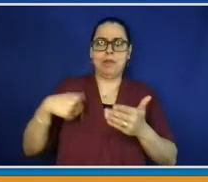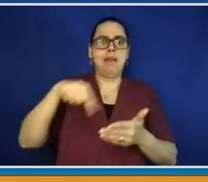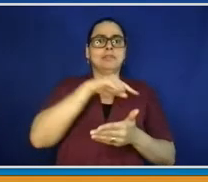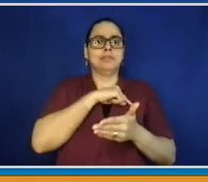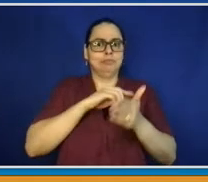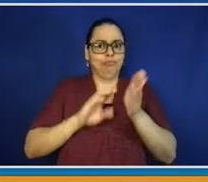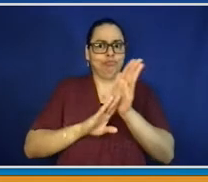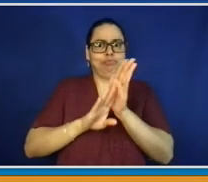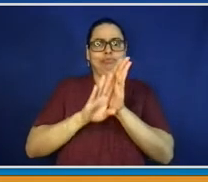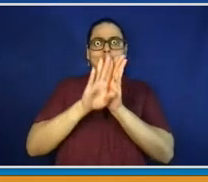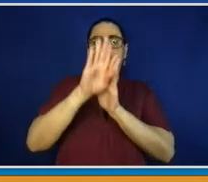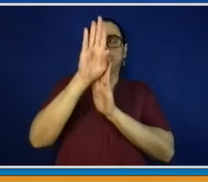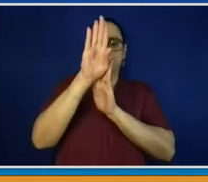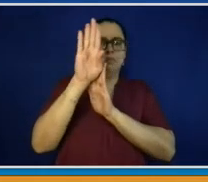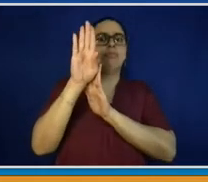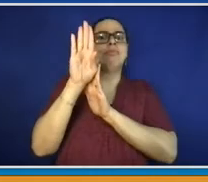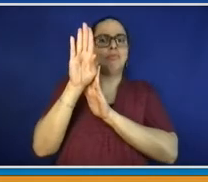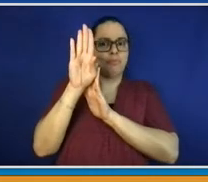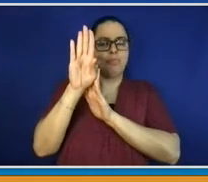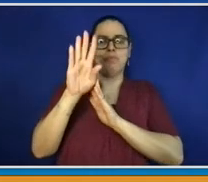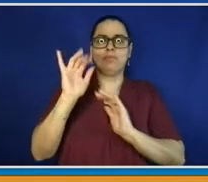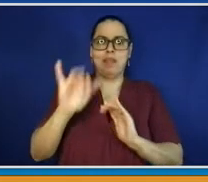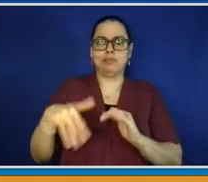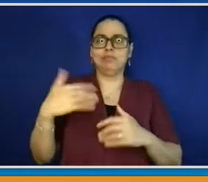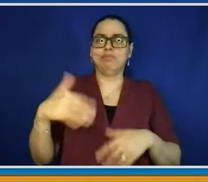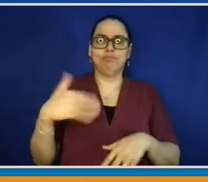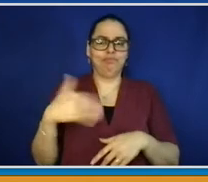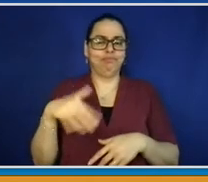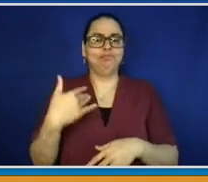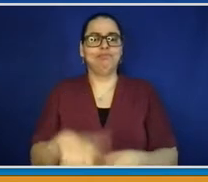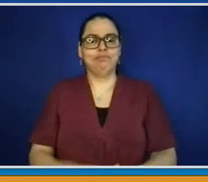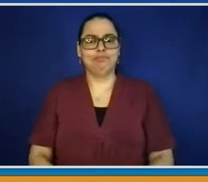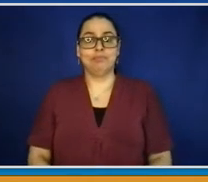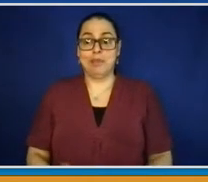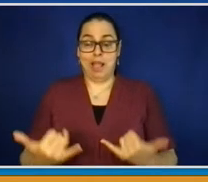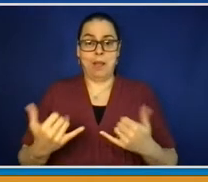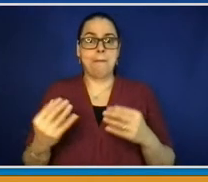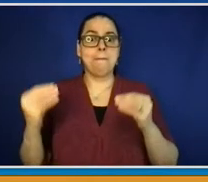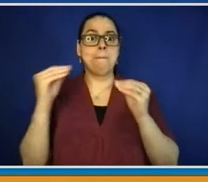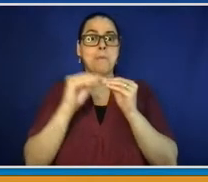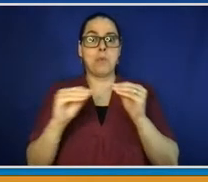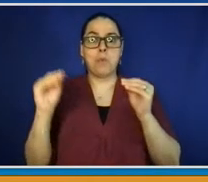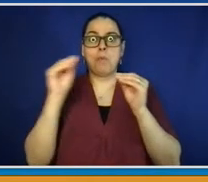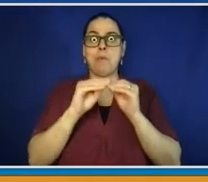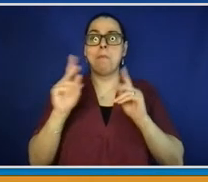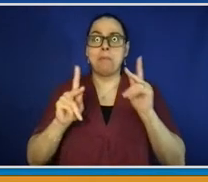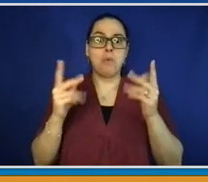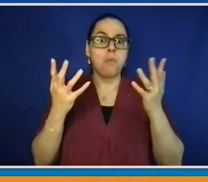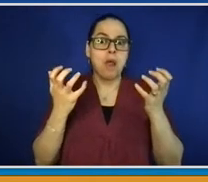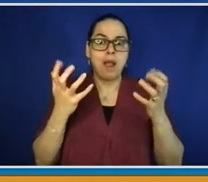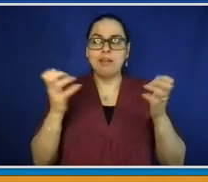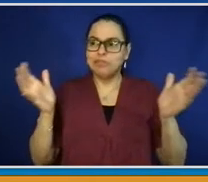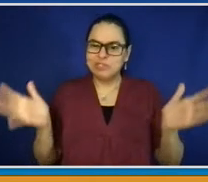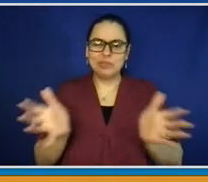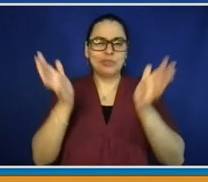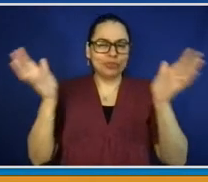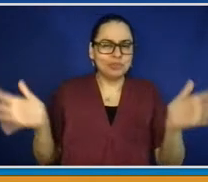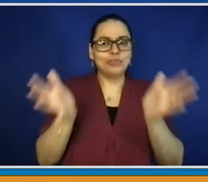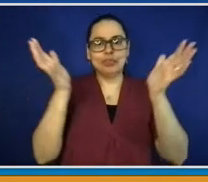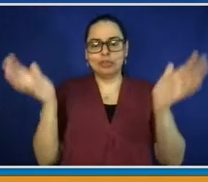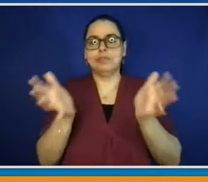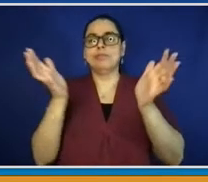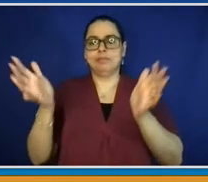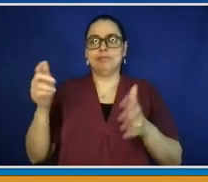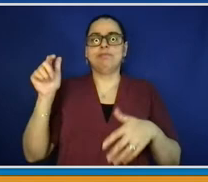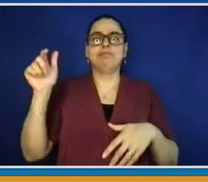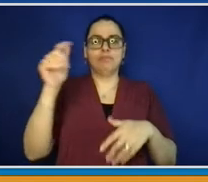people as we go along. There's been an effort made in the last four weeks to vaccinate those under the age of 18, primarily those under the age of 16, who